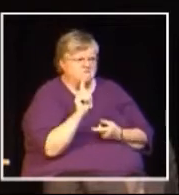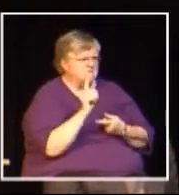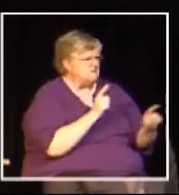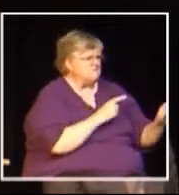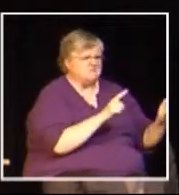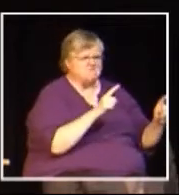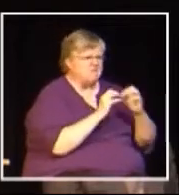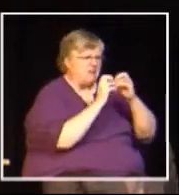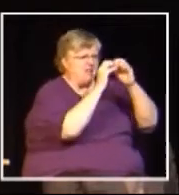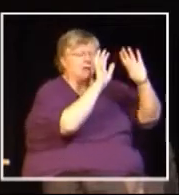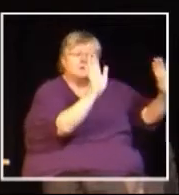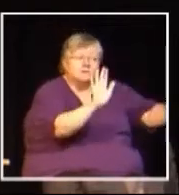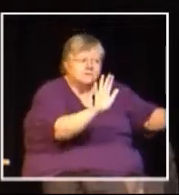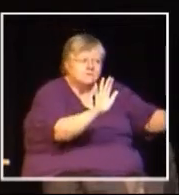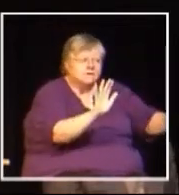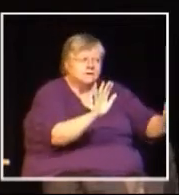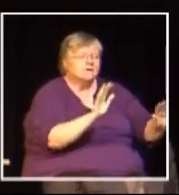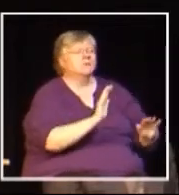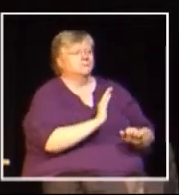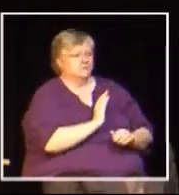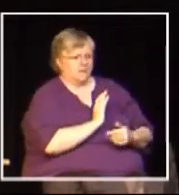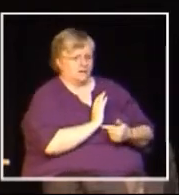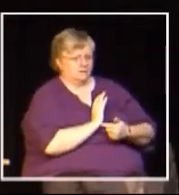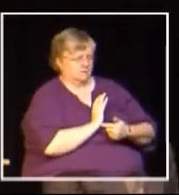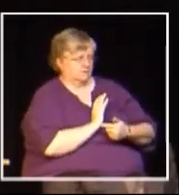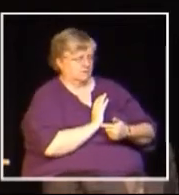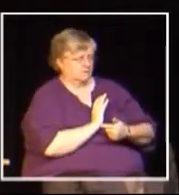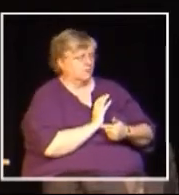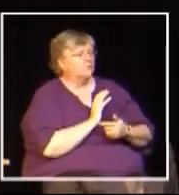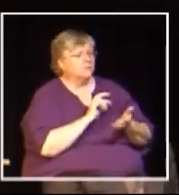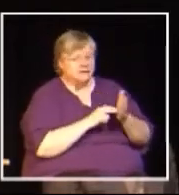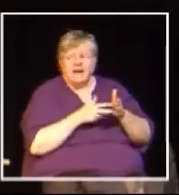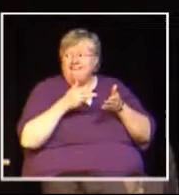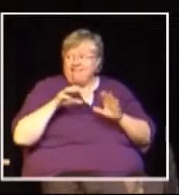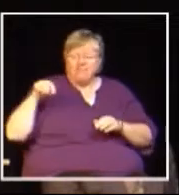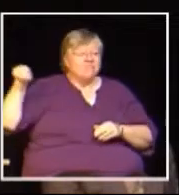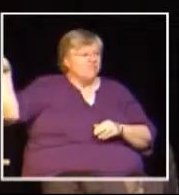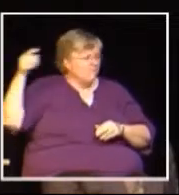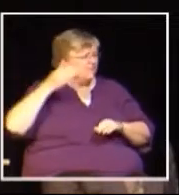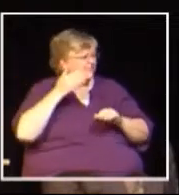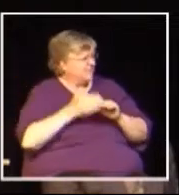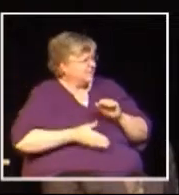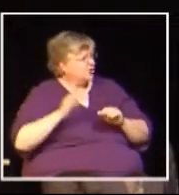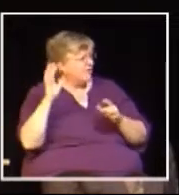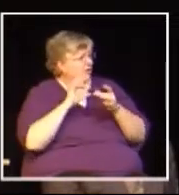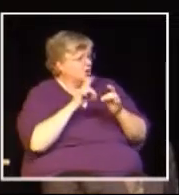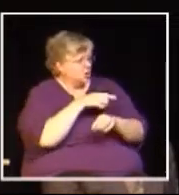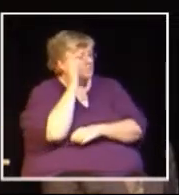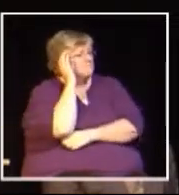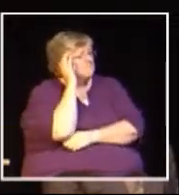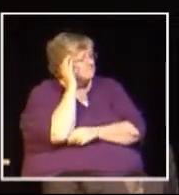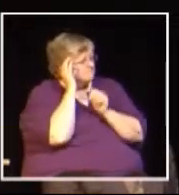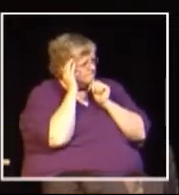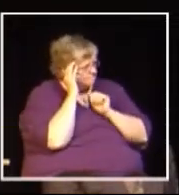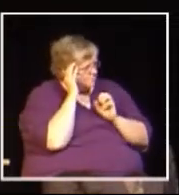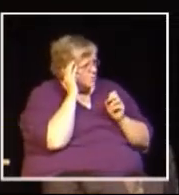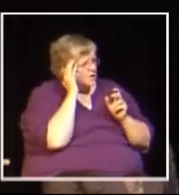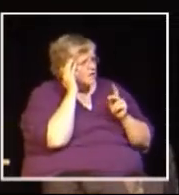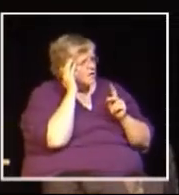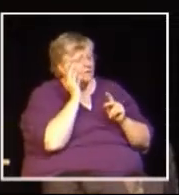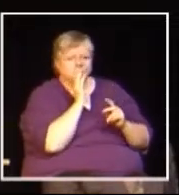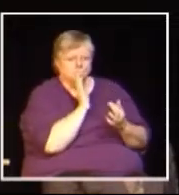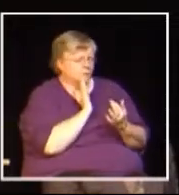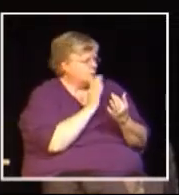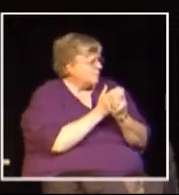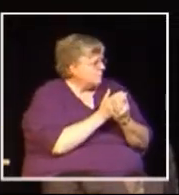in the dialogue and ask questions. Now it is our practice here at Okanagan College to encourage